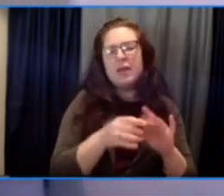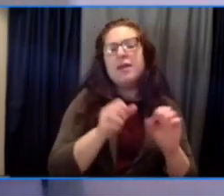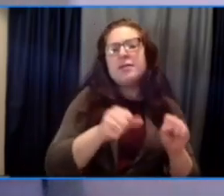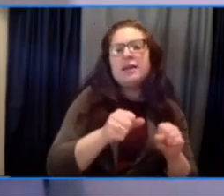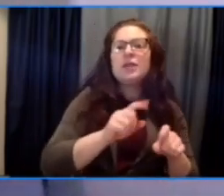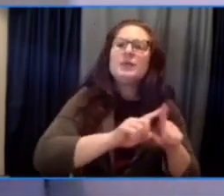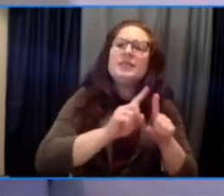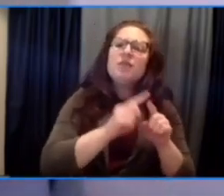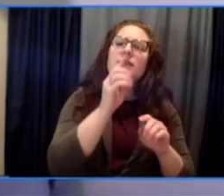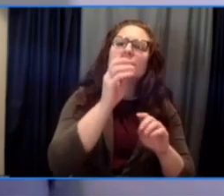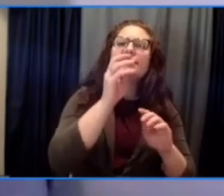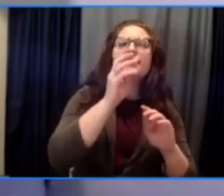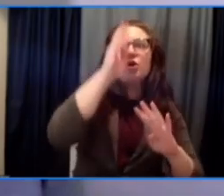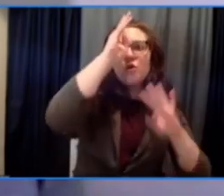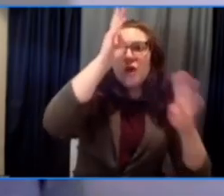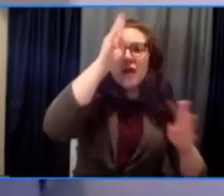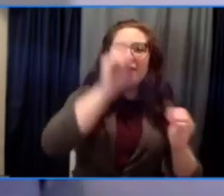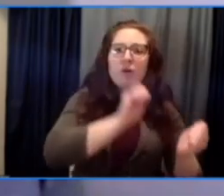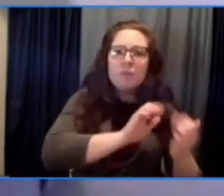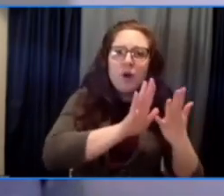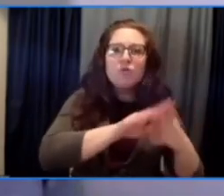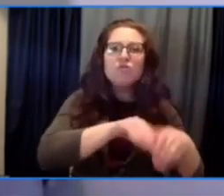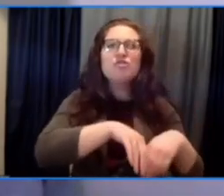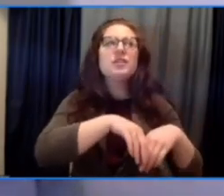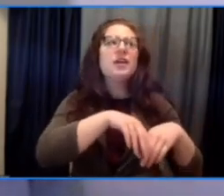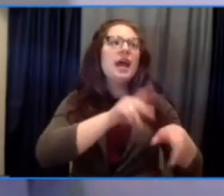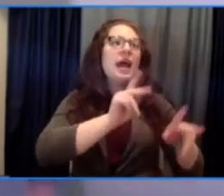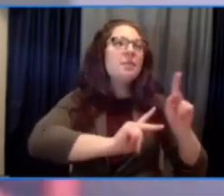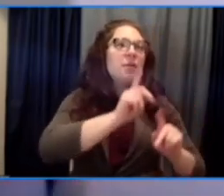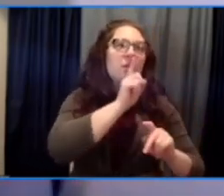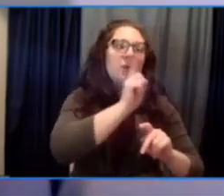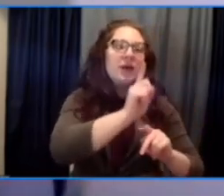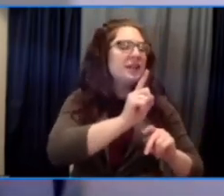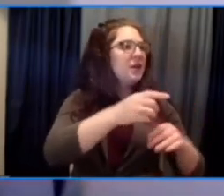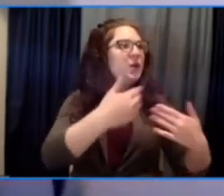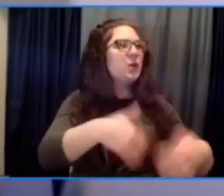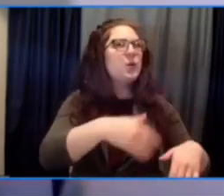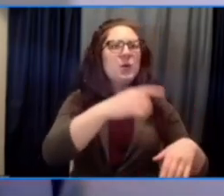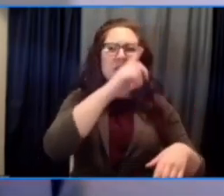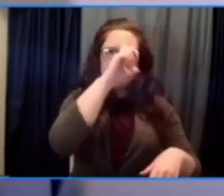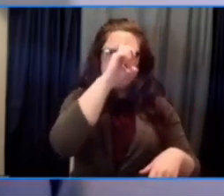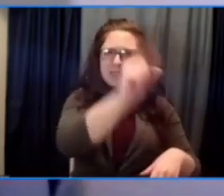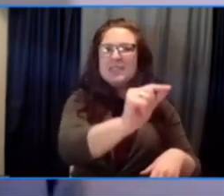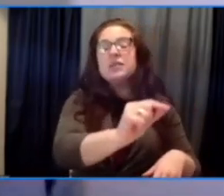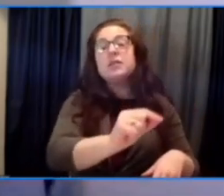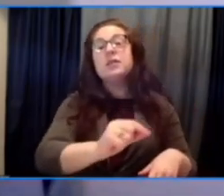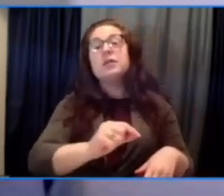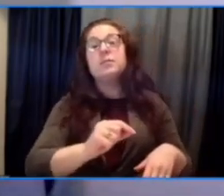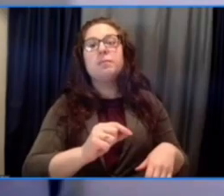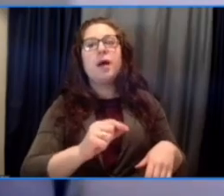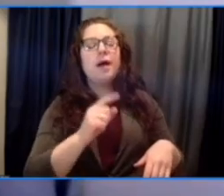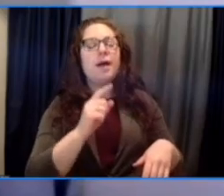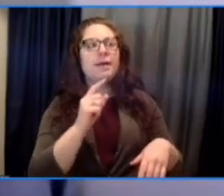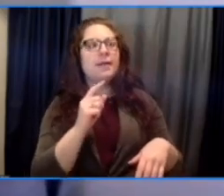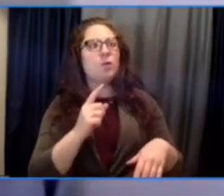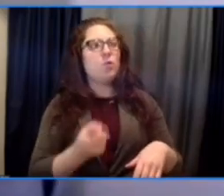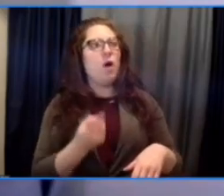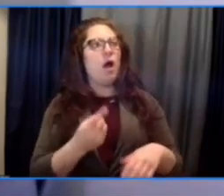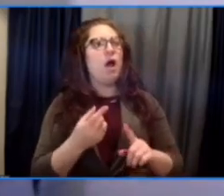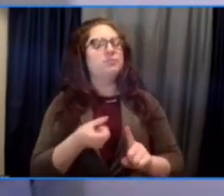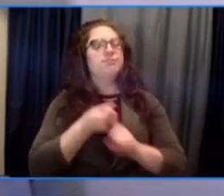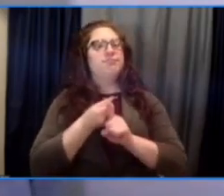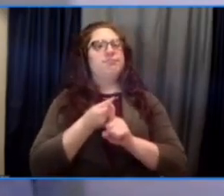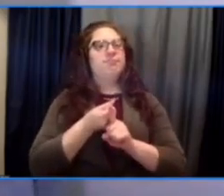and brilliance that folks, folks took. But the thing that was feeding my own resilience over the last year that I think needs to be